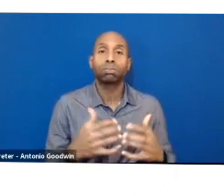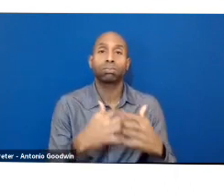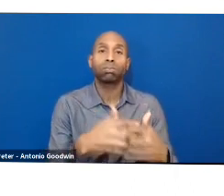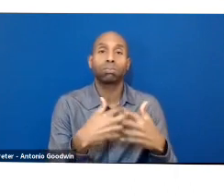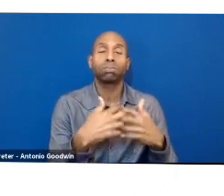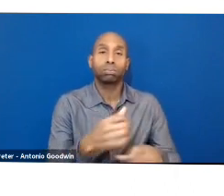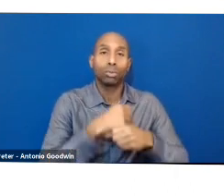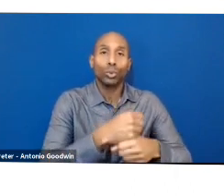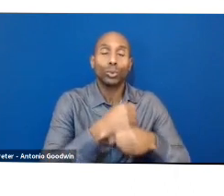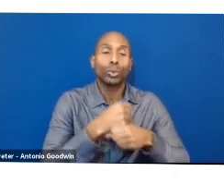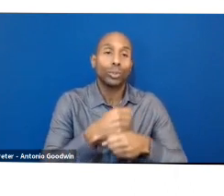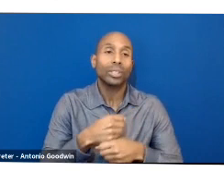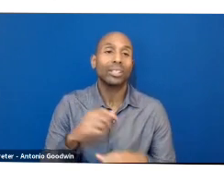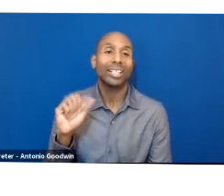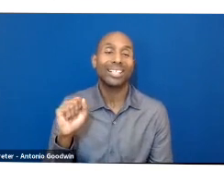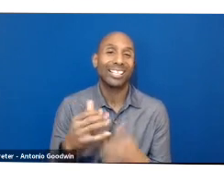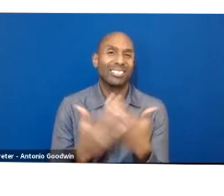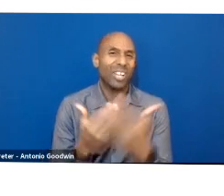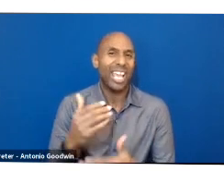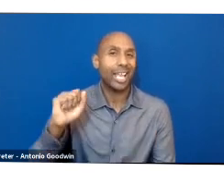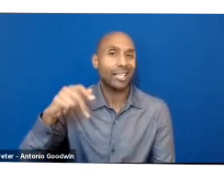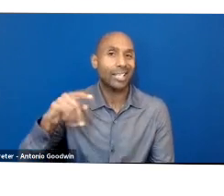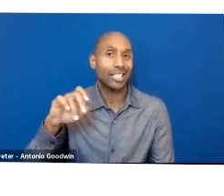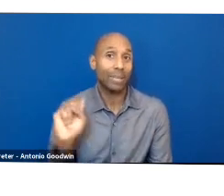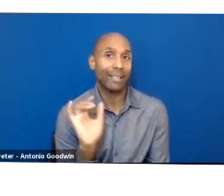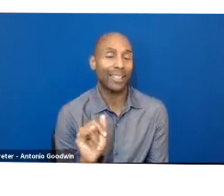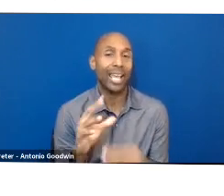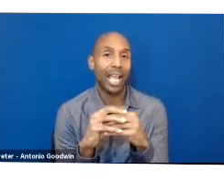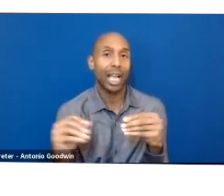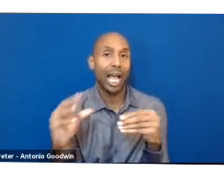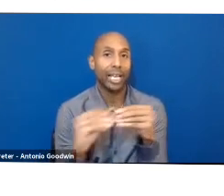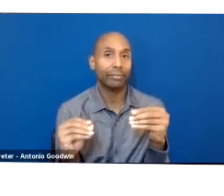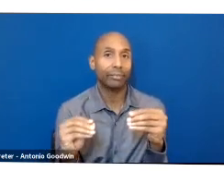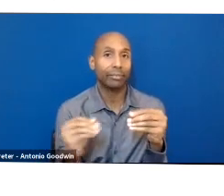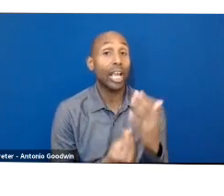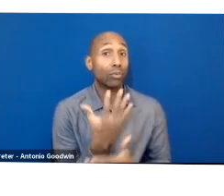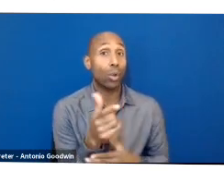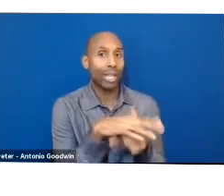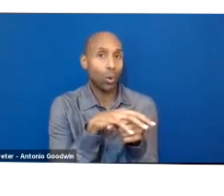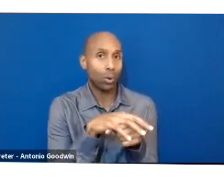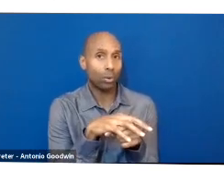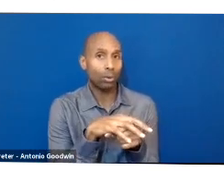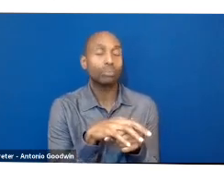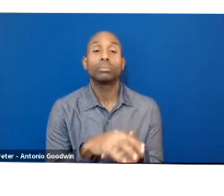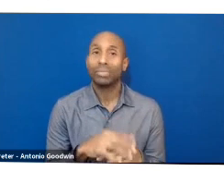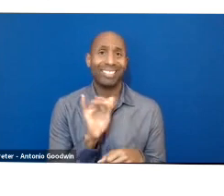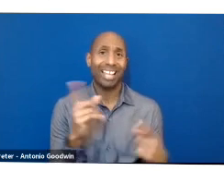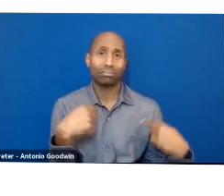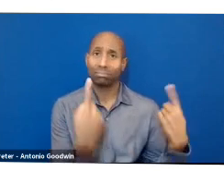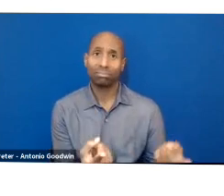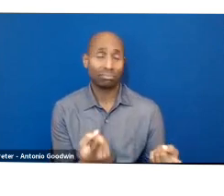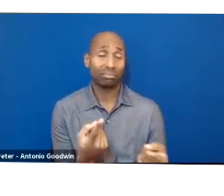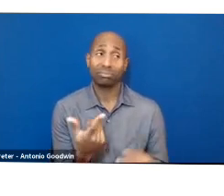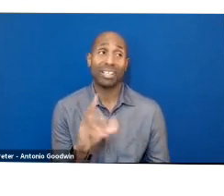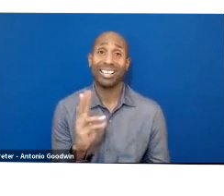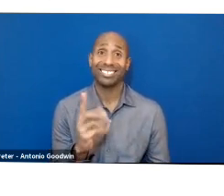perennially grown in tropical Africa as early as the sixth century. And so women would hand spin this cotton